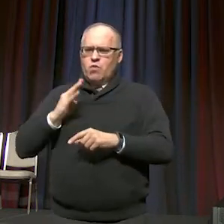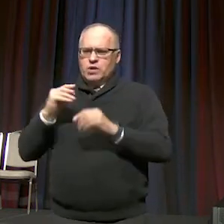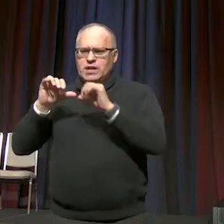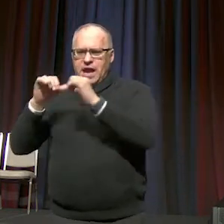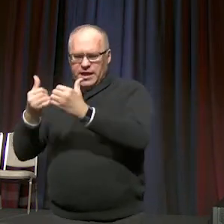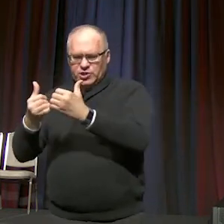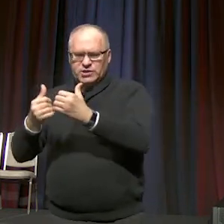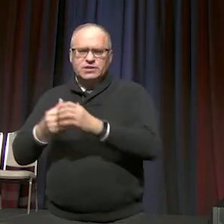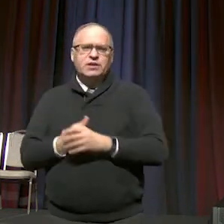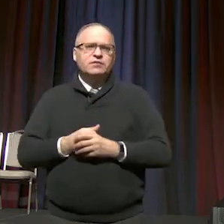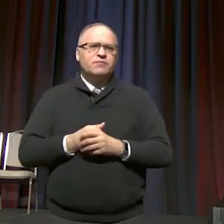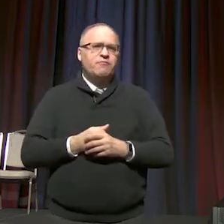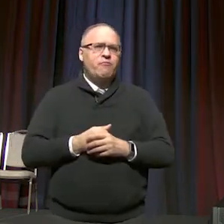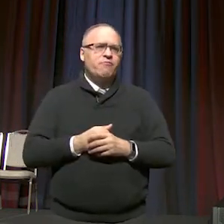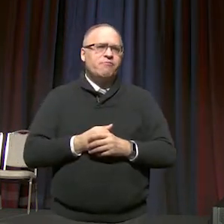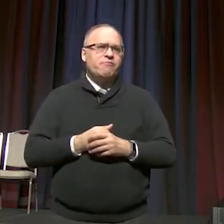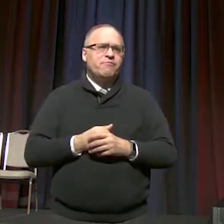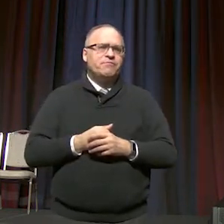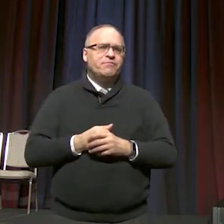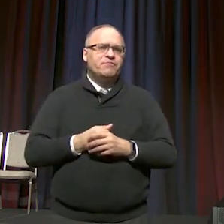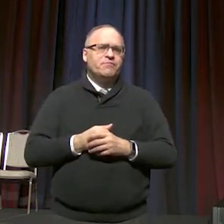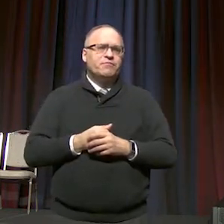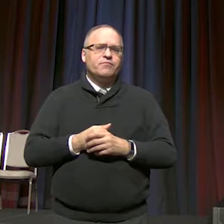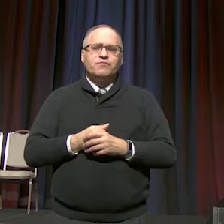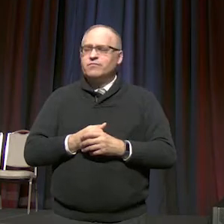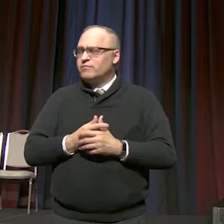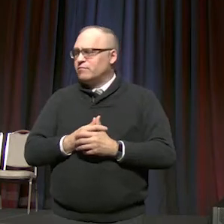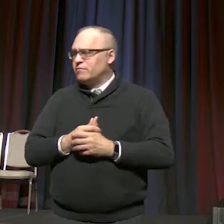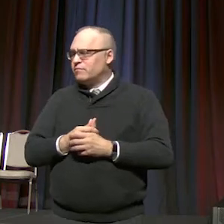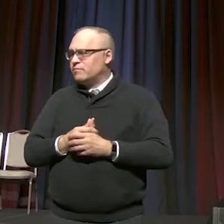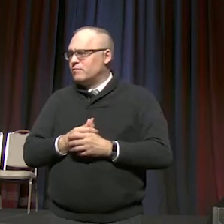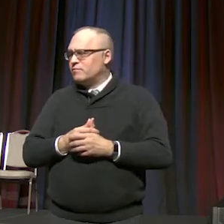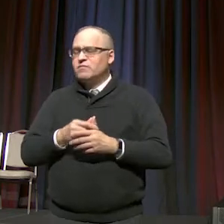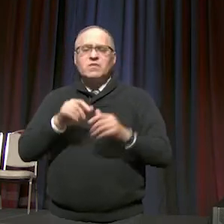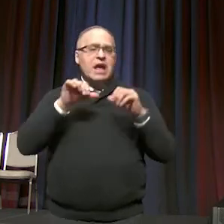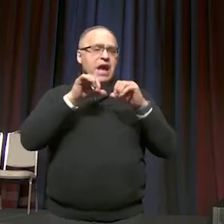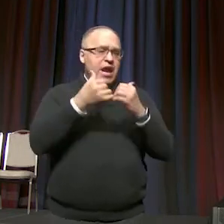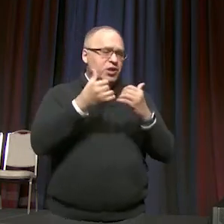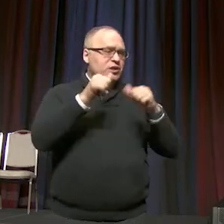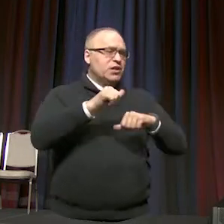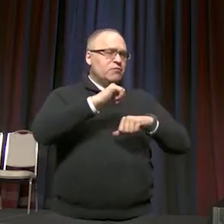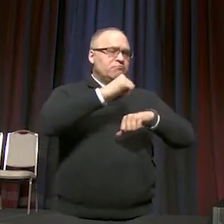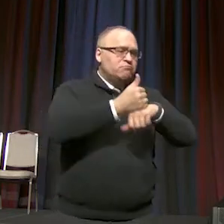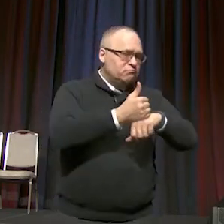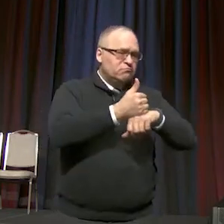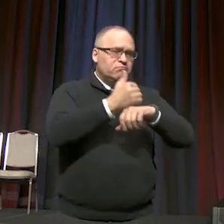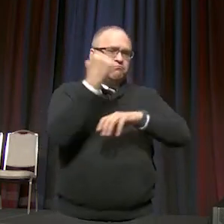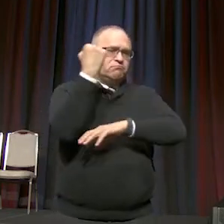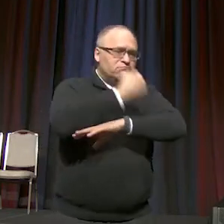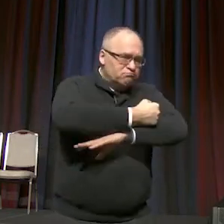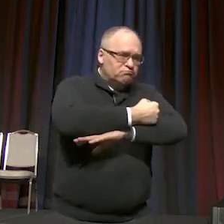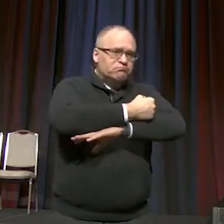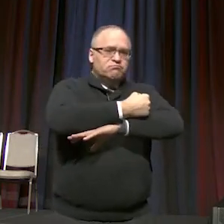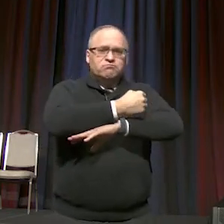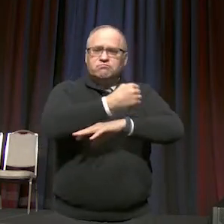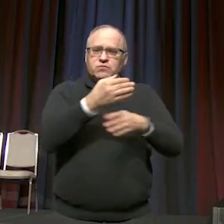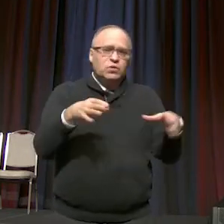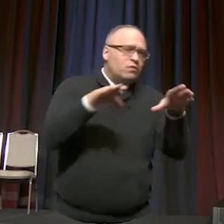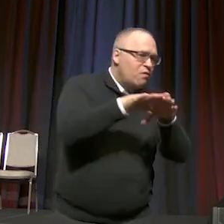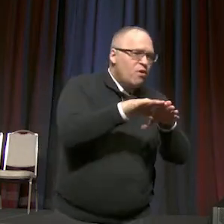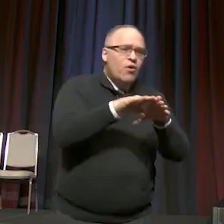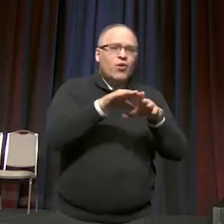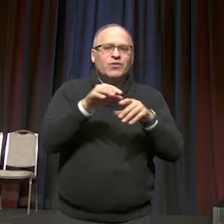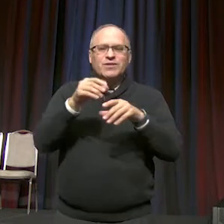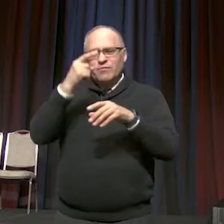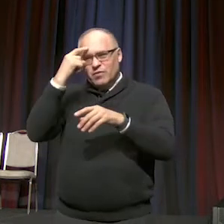may be formed, created, removed by majority action of the